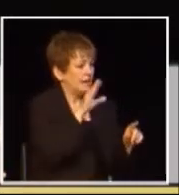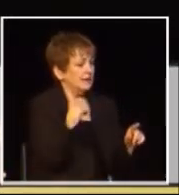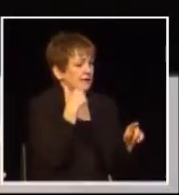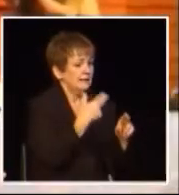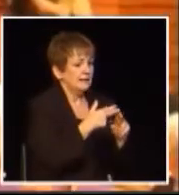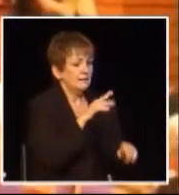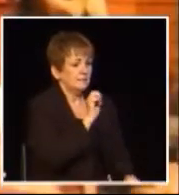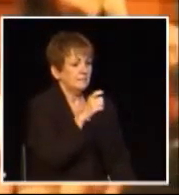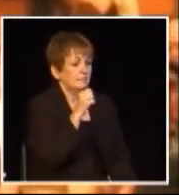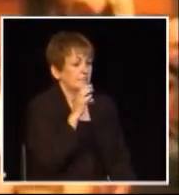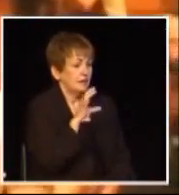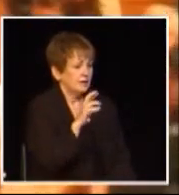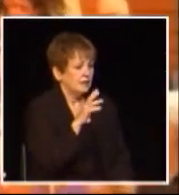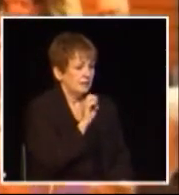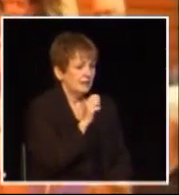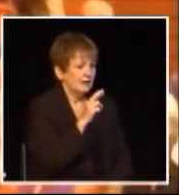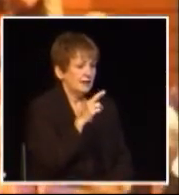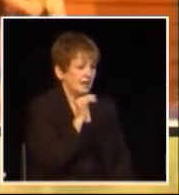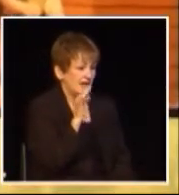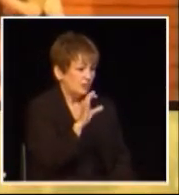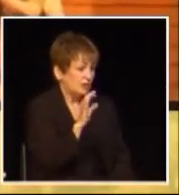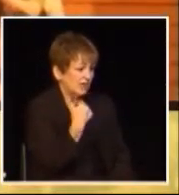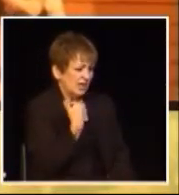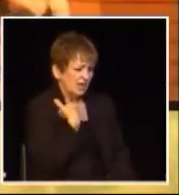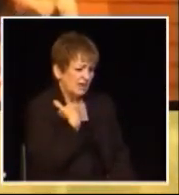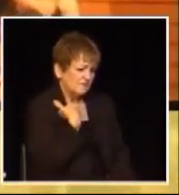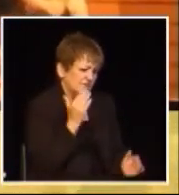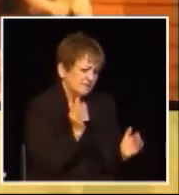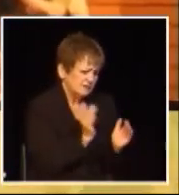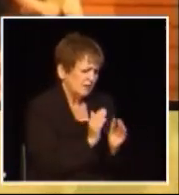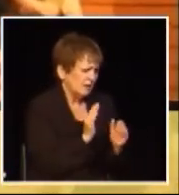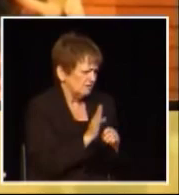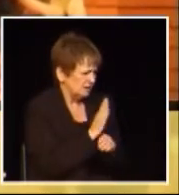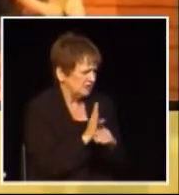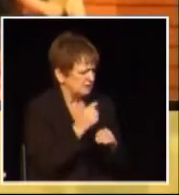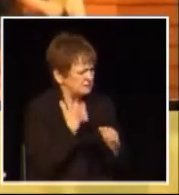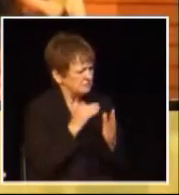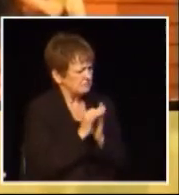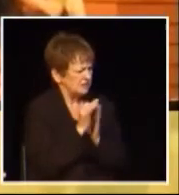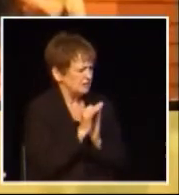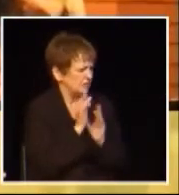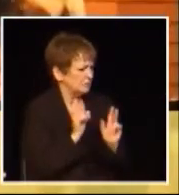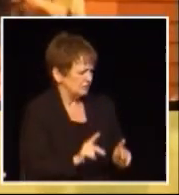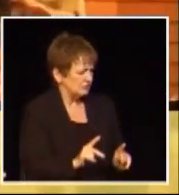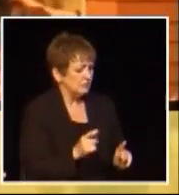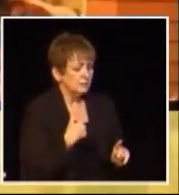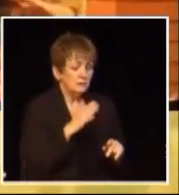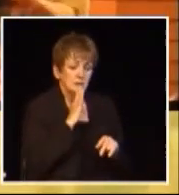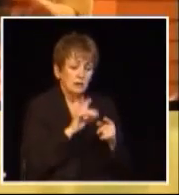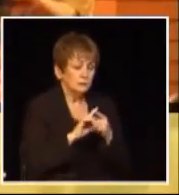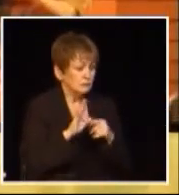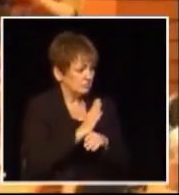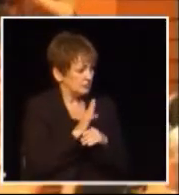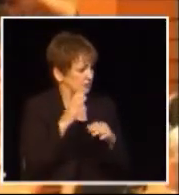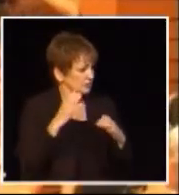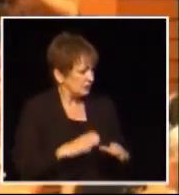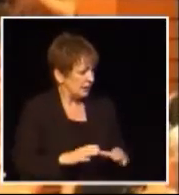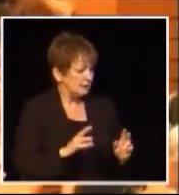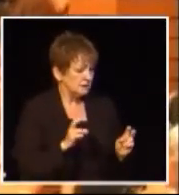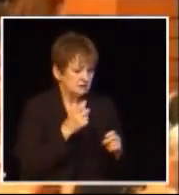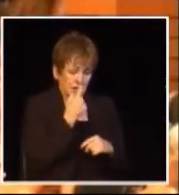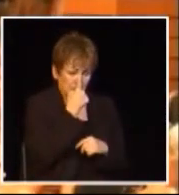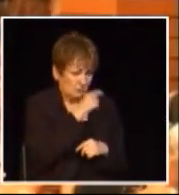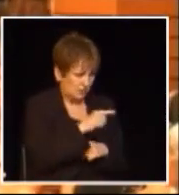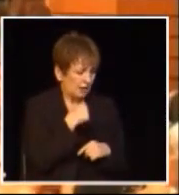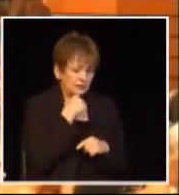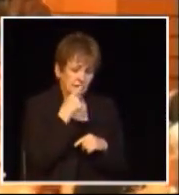hi thanks my name is Eric and I'm an accountant and I run a small business as well so when I'm talking to my business clients I have no